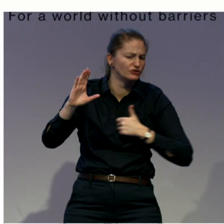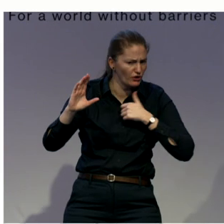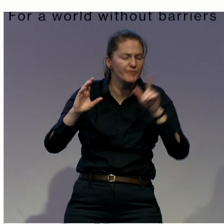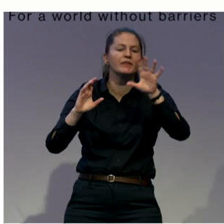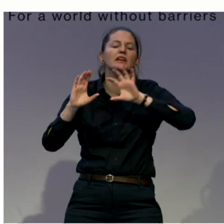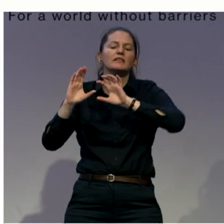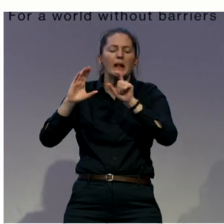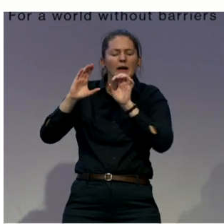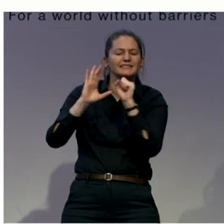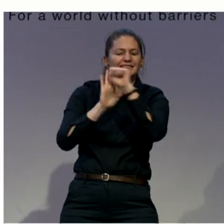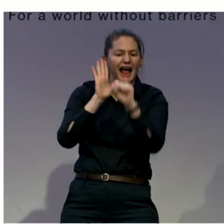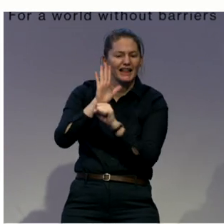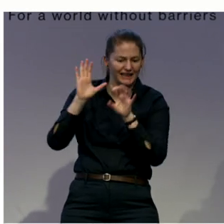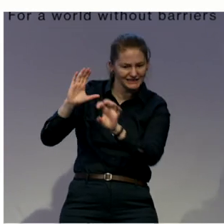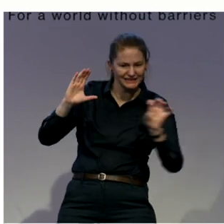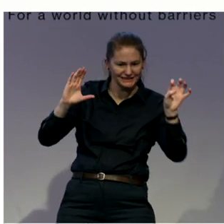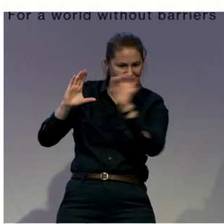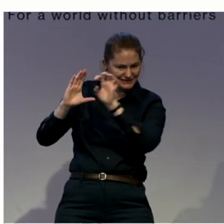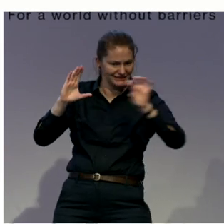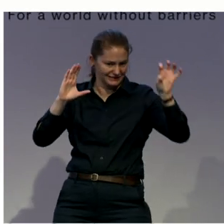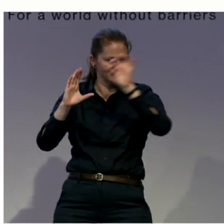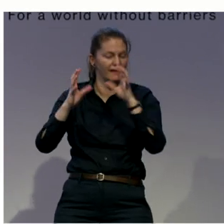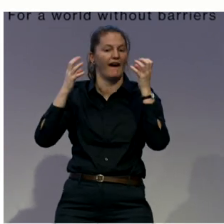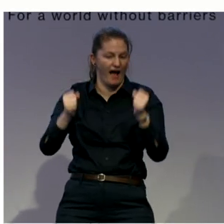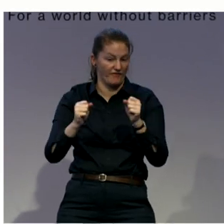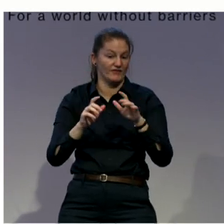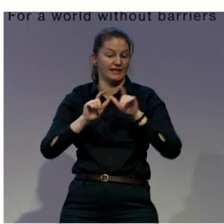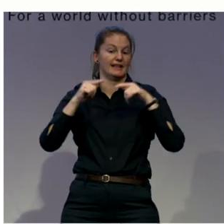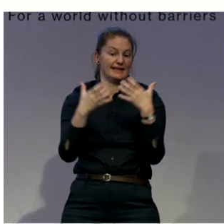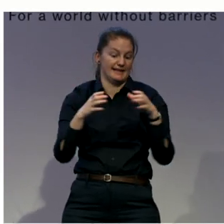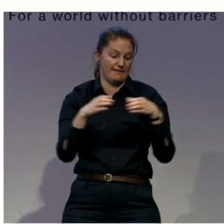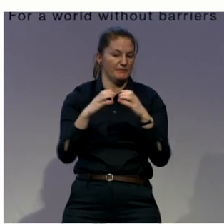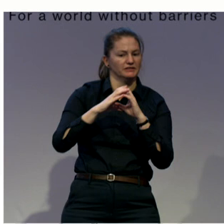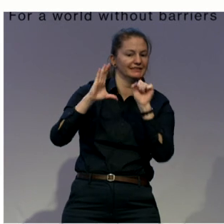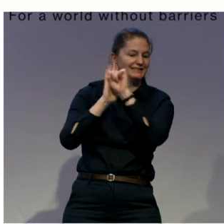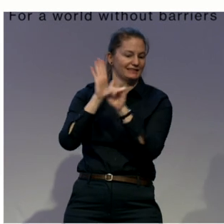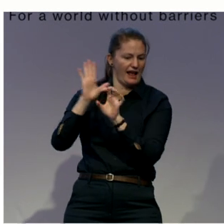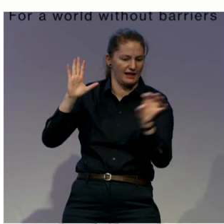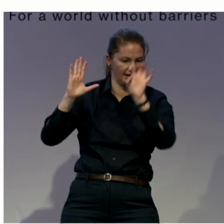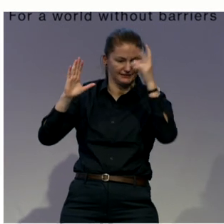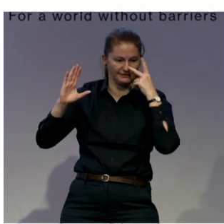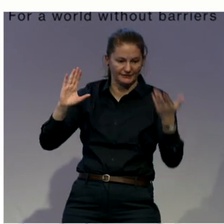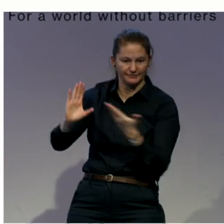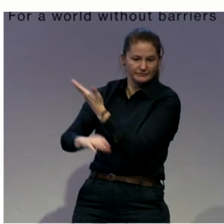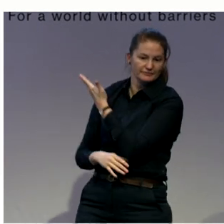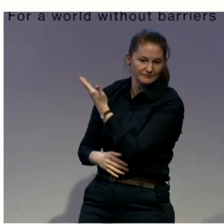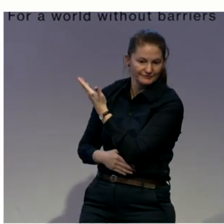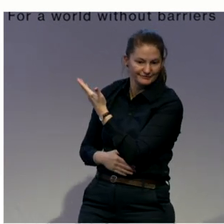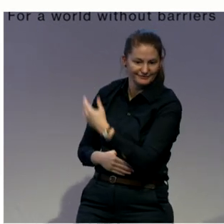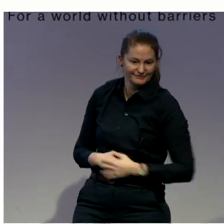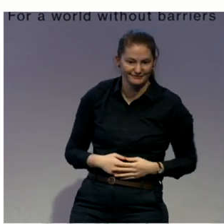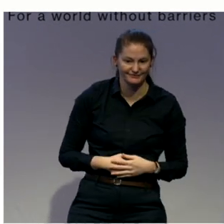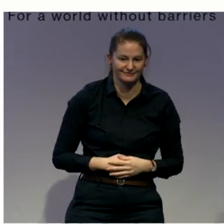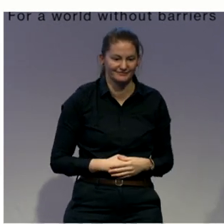There's also an image of a young man with developmental disabilities smiling because we also know at the end of the day it's